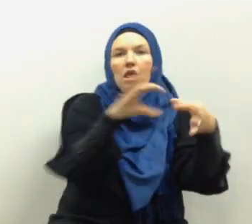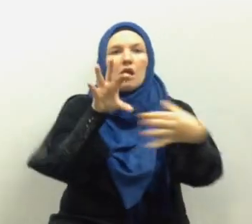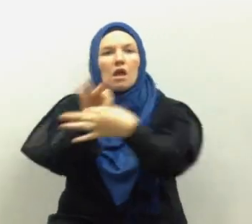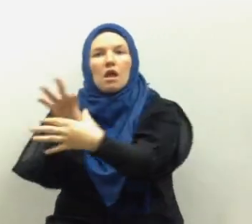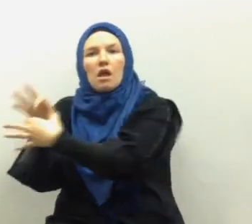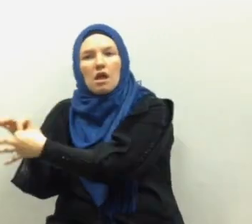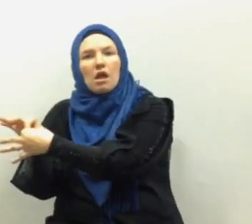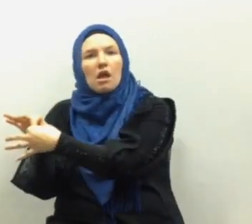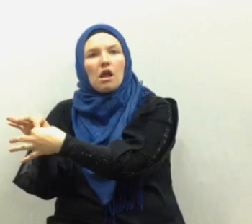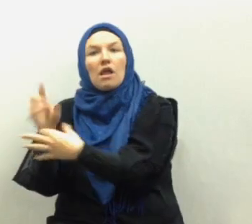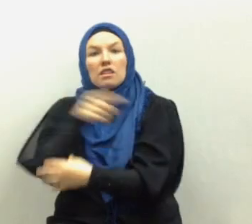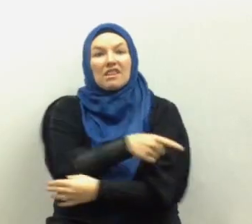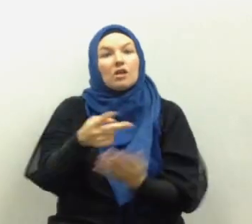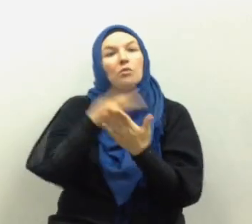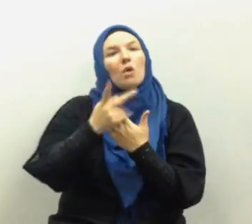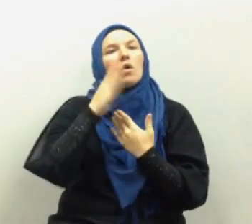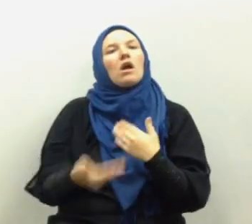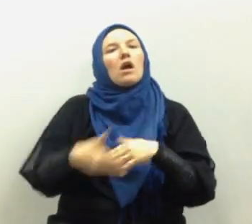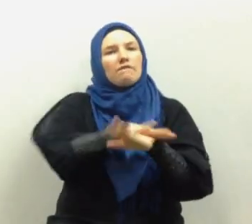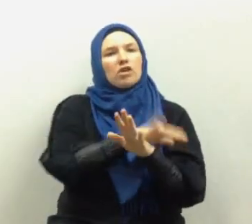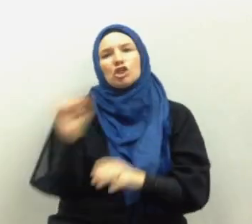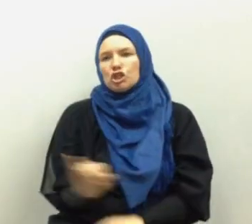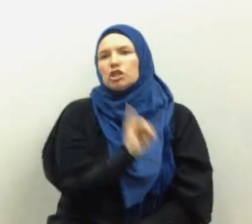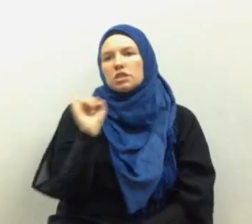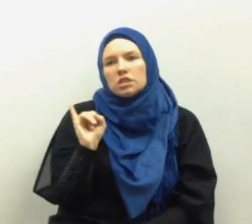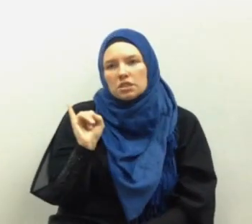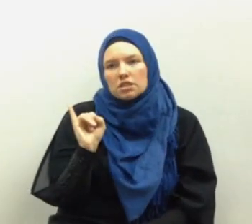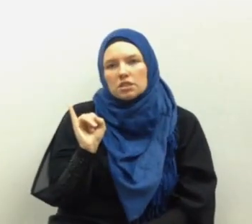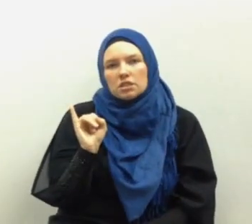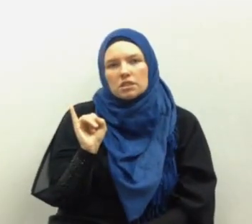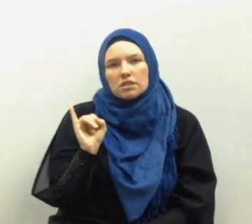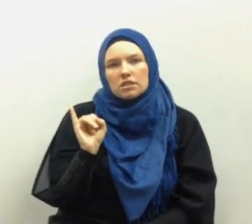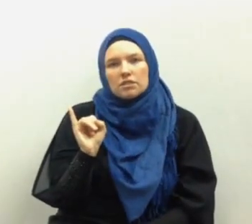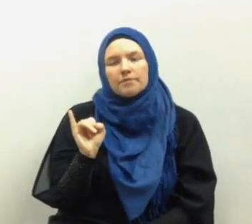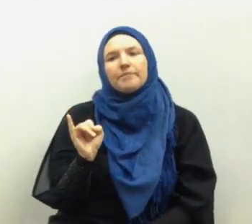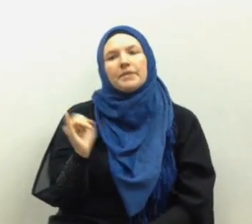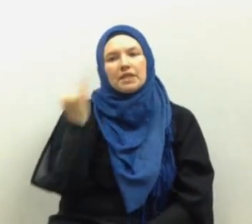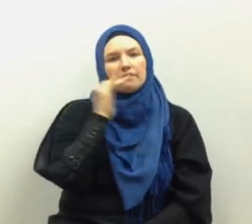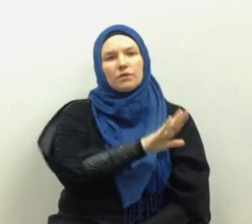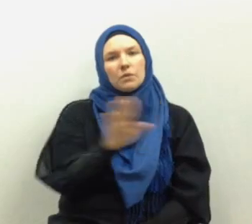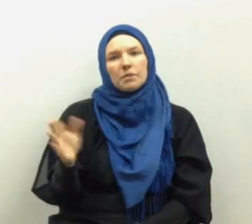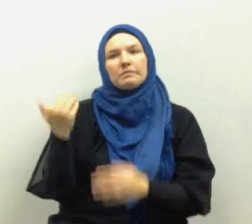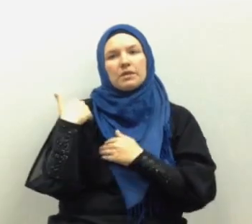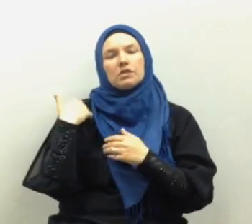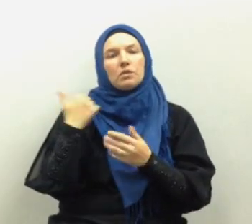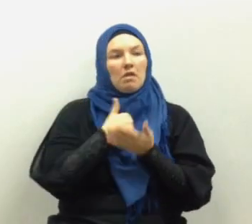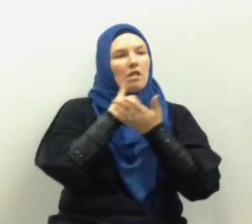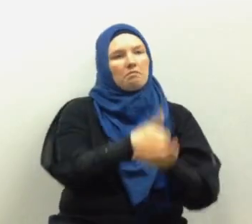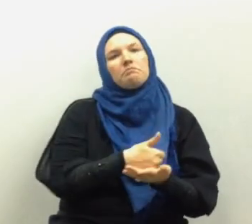will cover the insurance service wherever you are assigned to serve